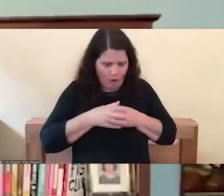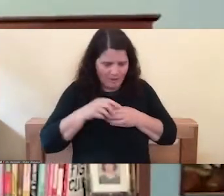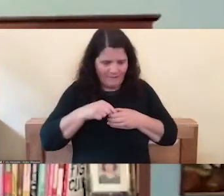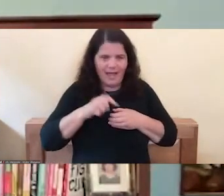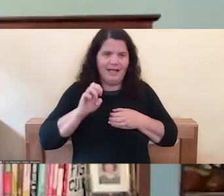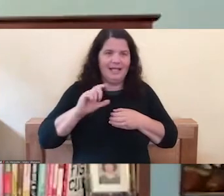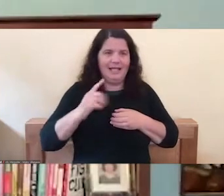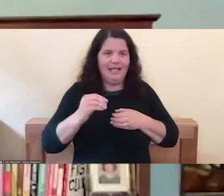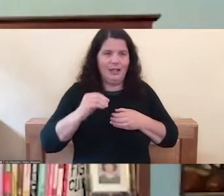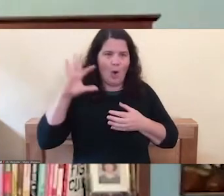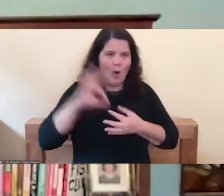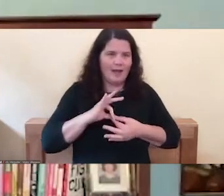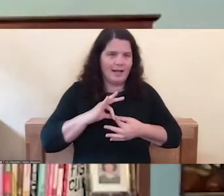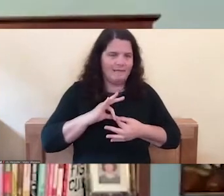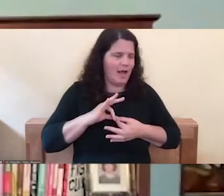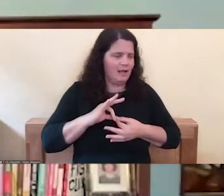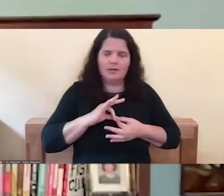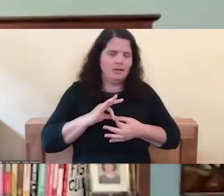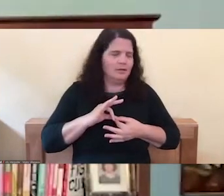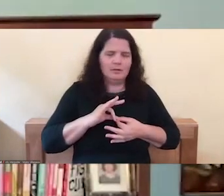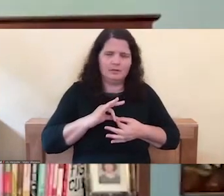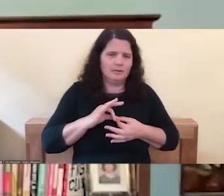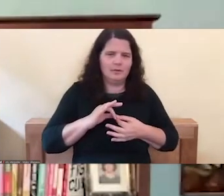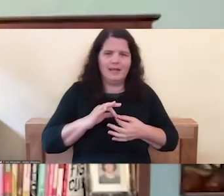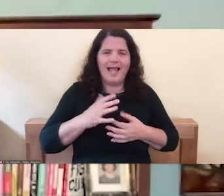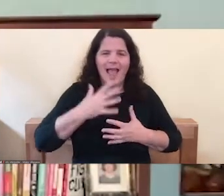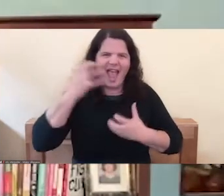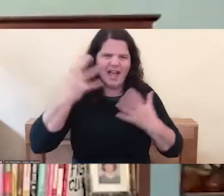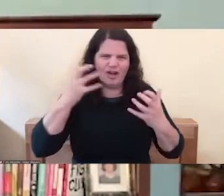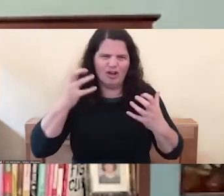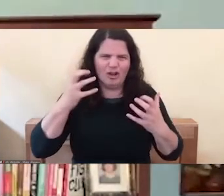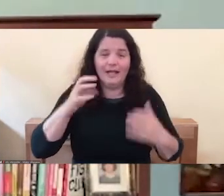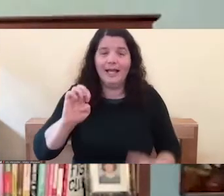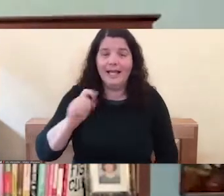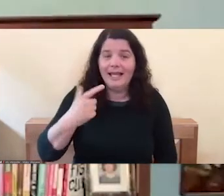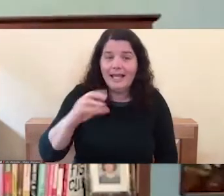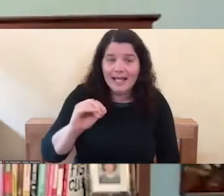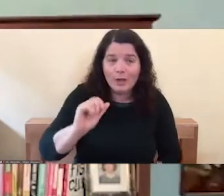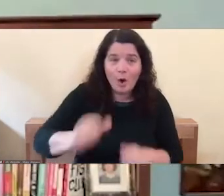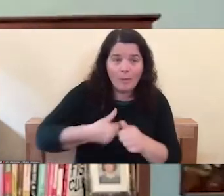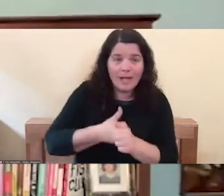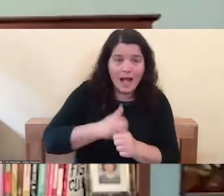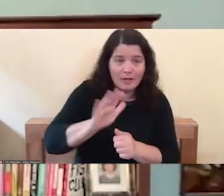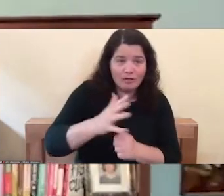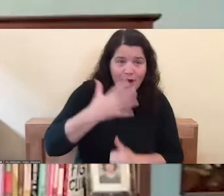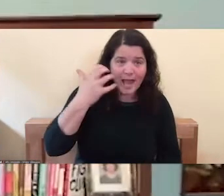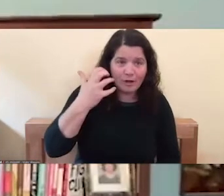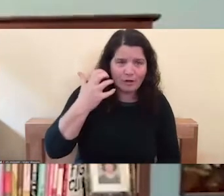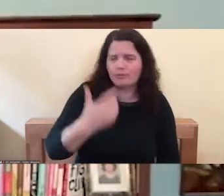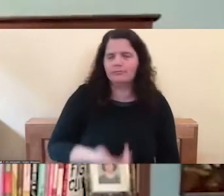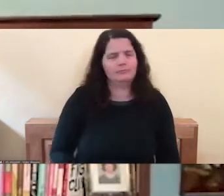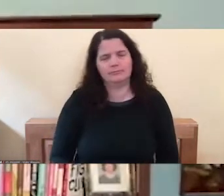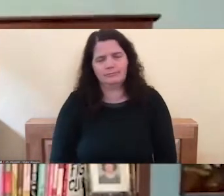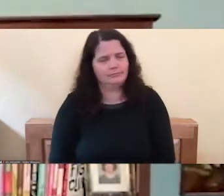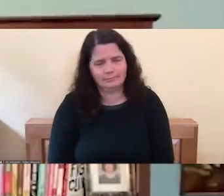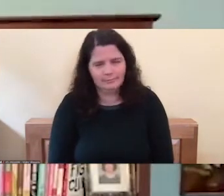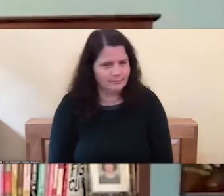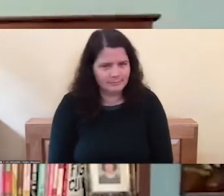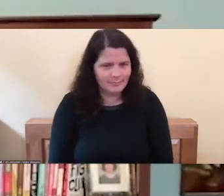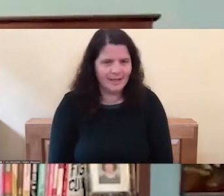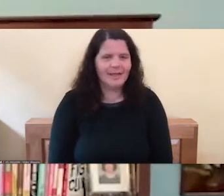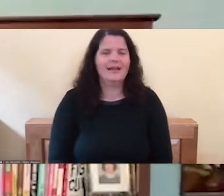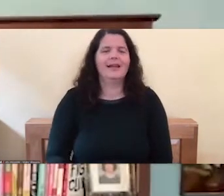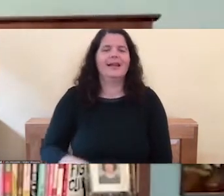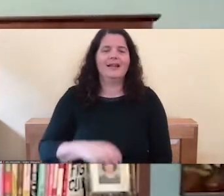Whether it's anger, right. When the anger becomes ego driven anger, forget it, you know, or, or when the judgment becomes ego